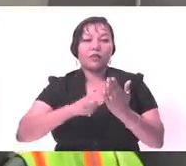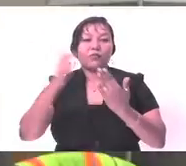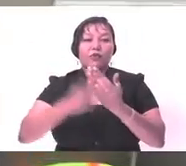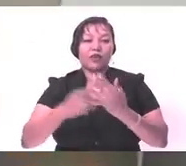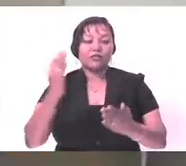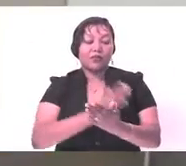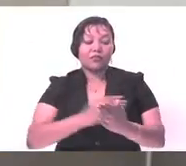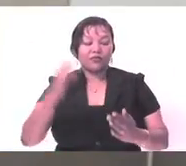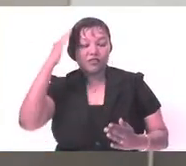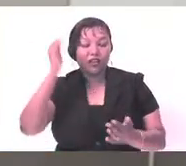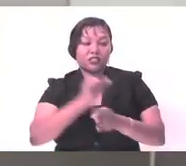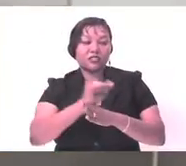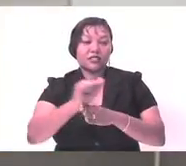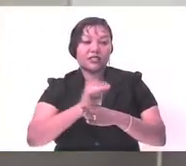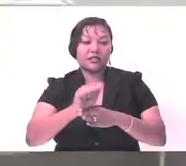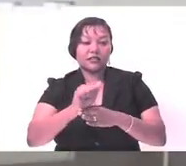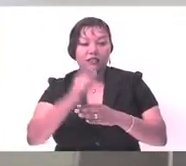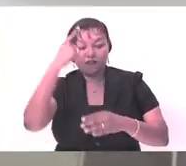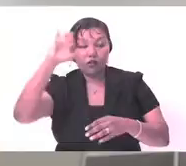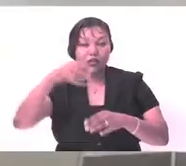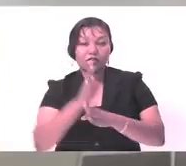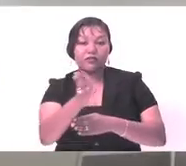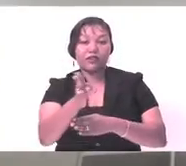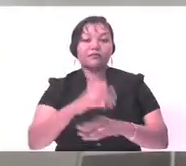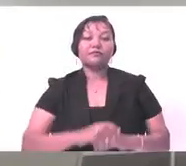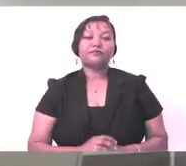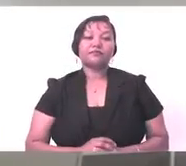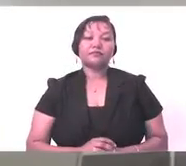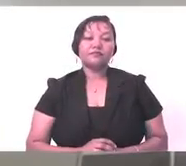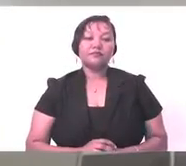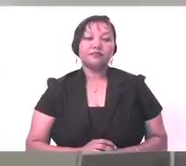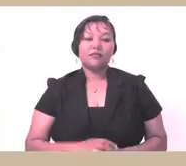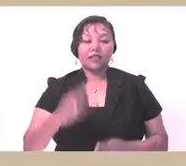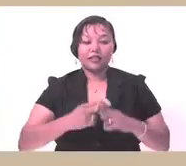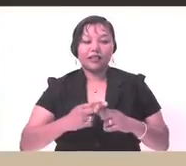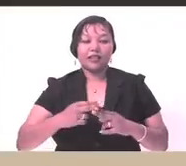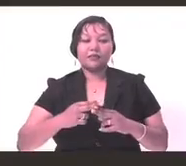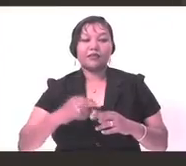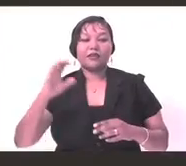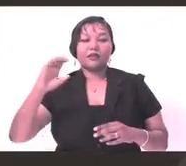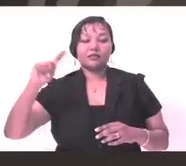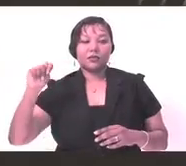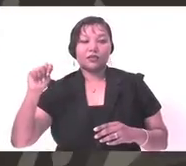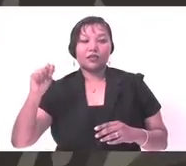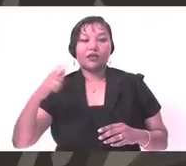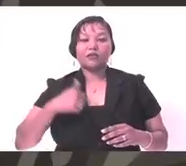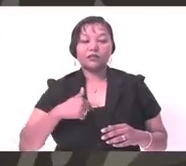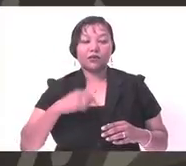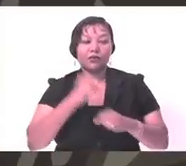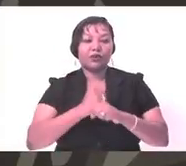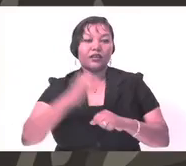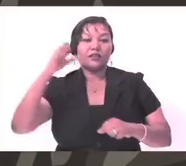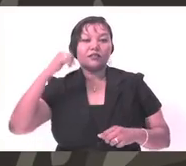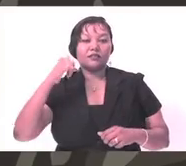to increase your knowledge and skills relevant to your chosen career. My name is Conrad Tobi and I'm a